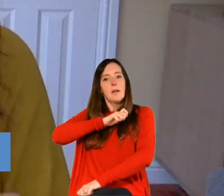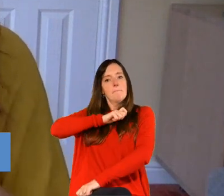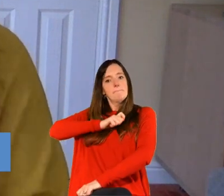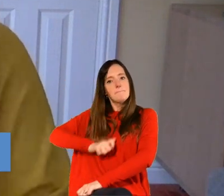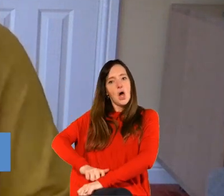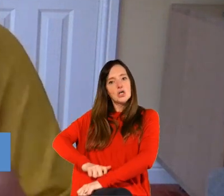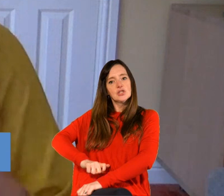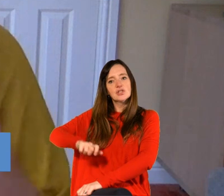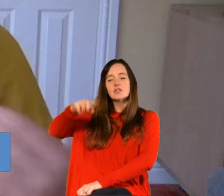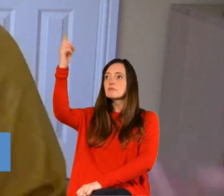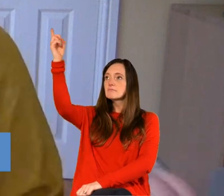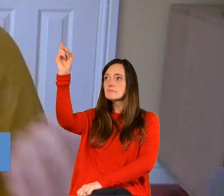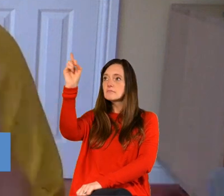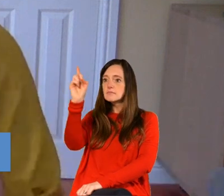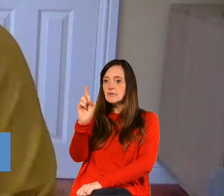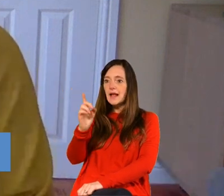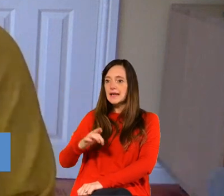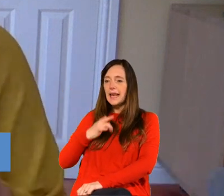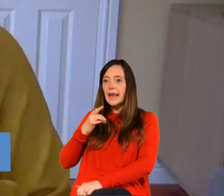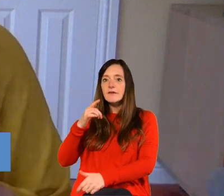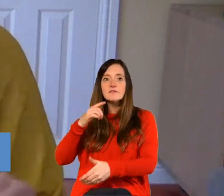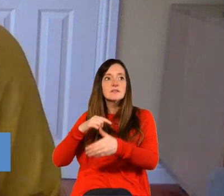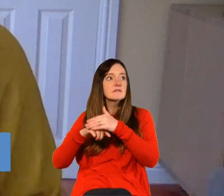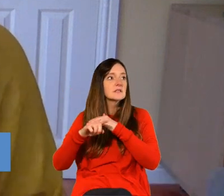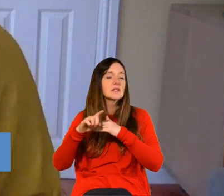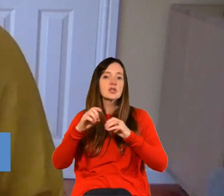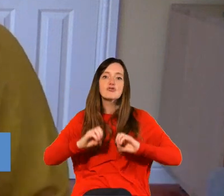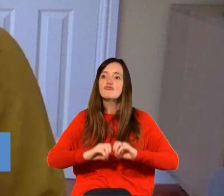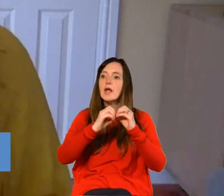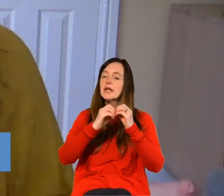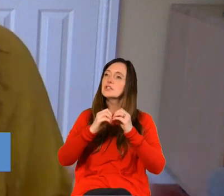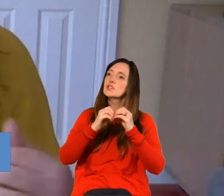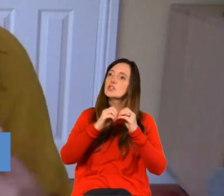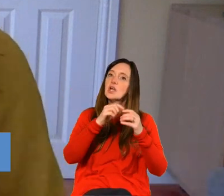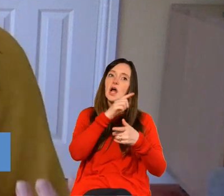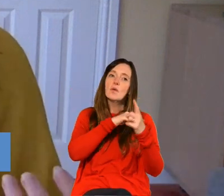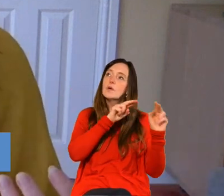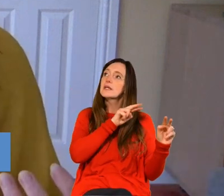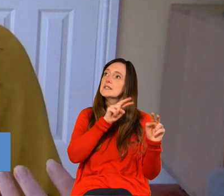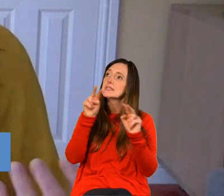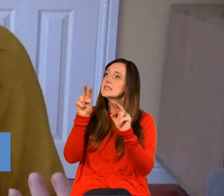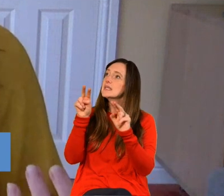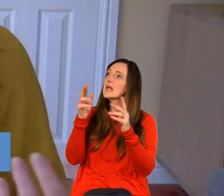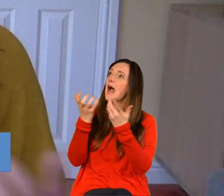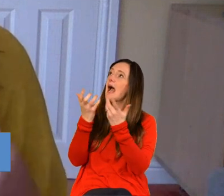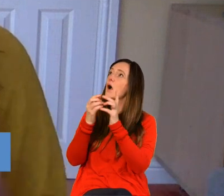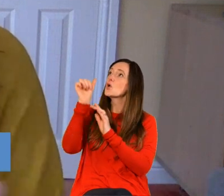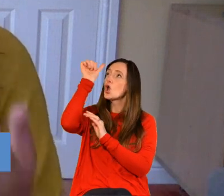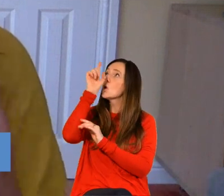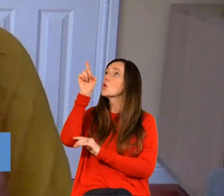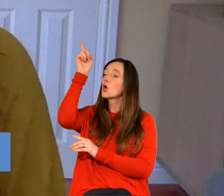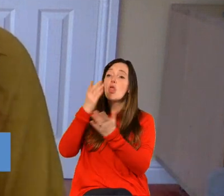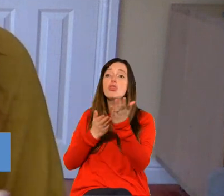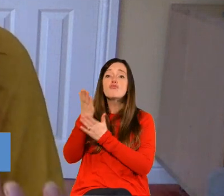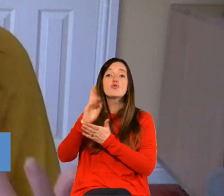in the creation he's always showing as we see in the gospels what it looks like to know god through the ordinary everyday things of life like